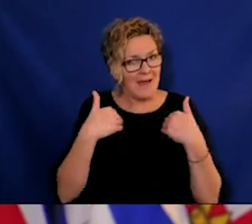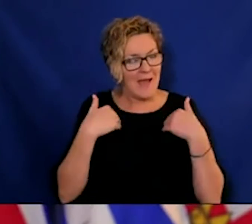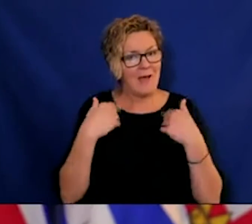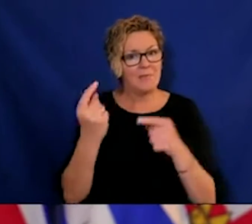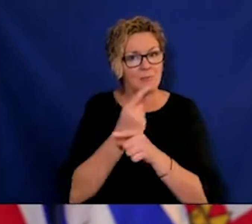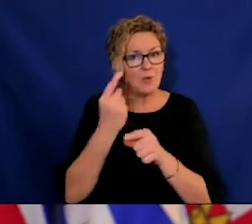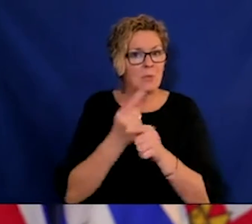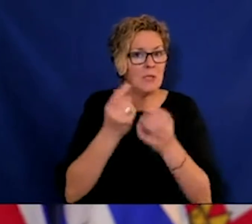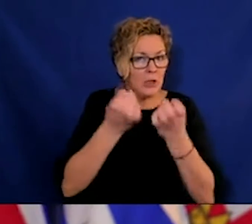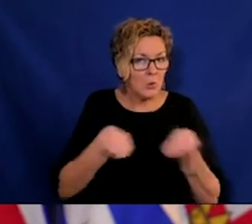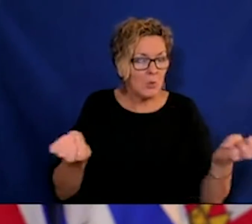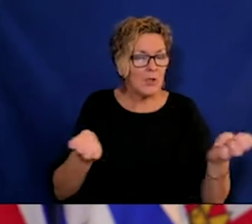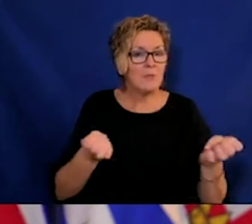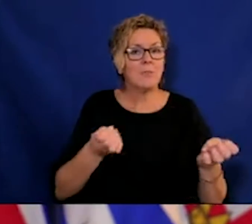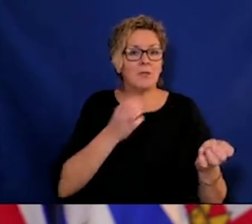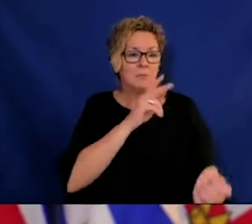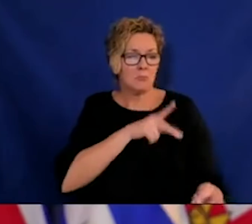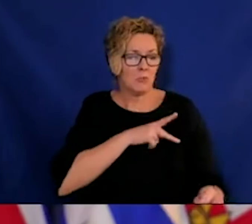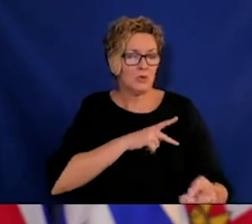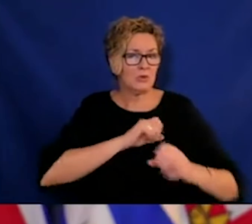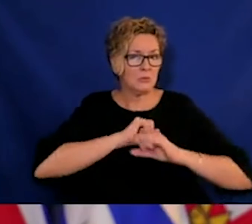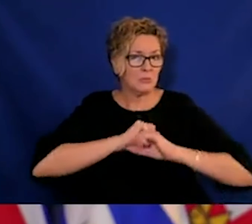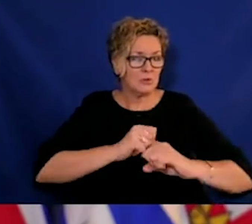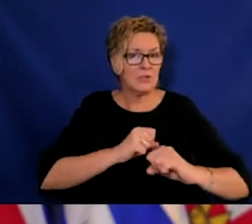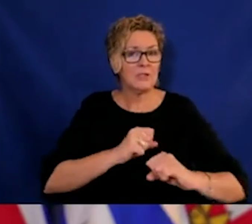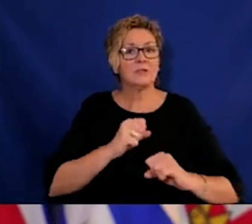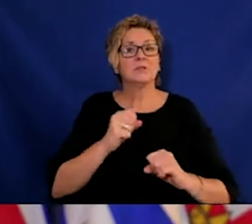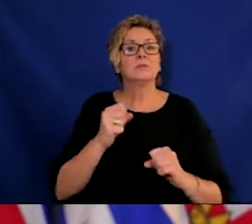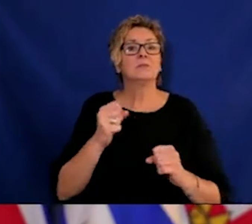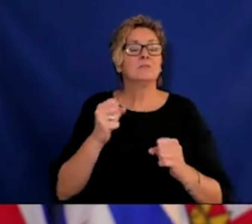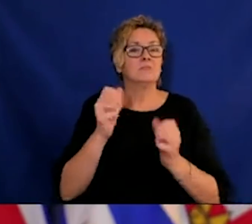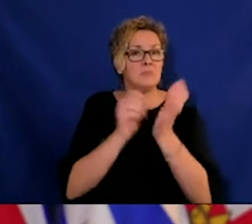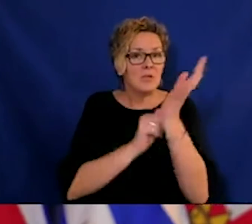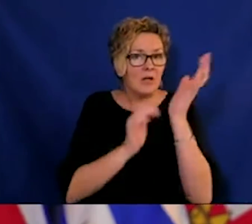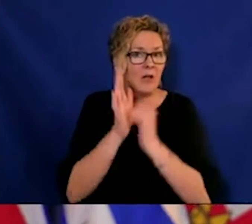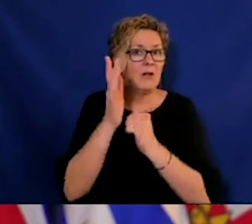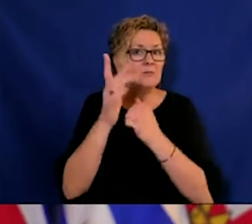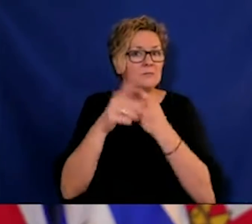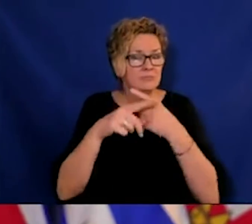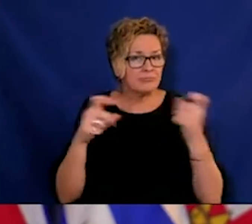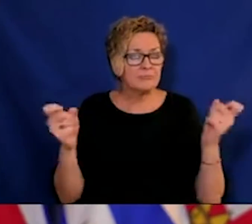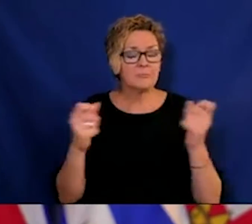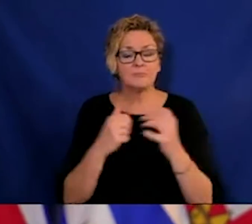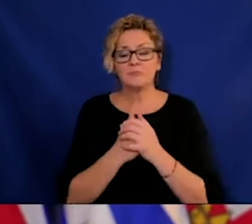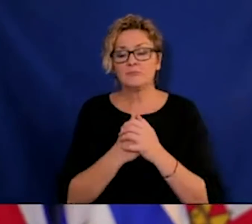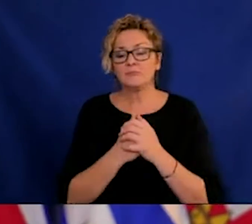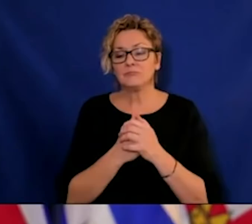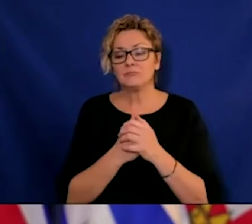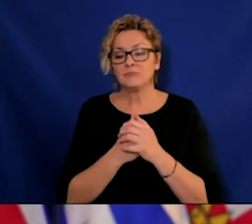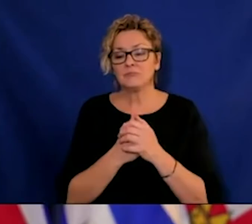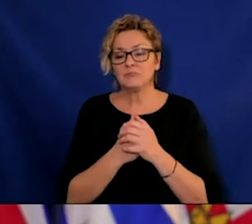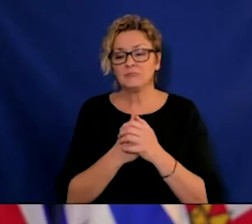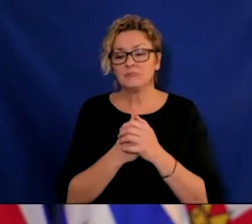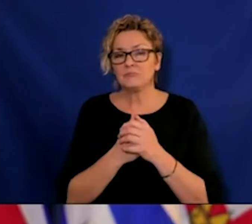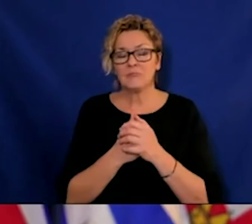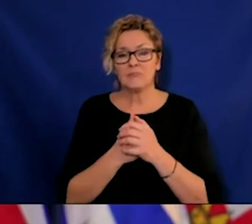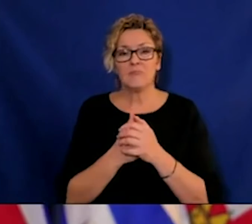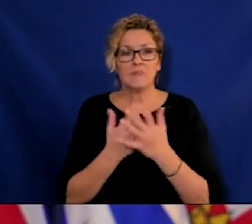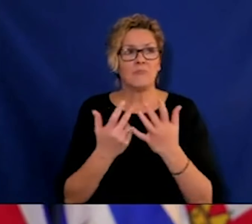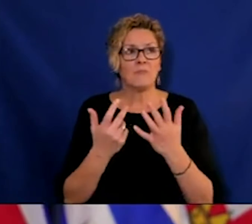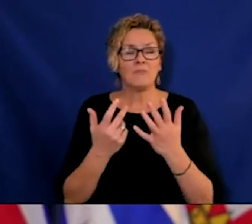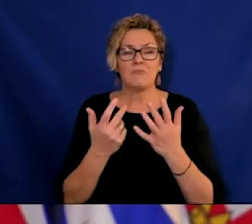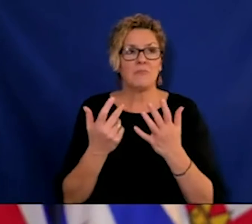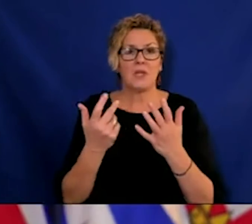it is we all have to understand, I think, there are 50,000 60,000 people who work in long-term care,